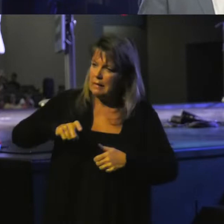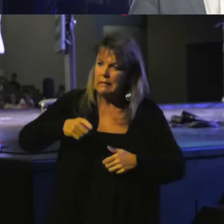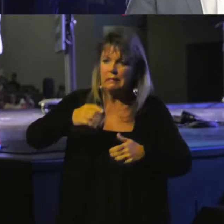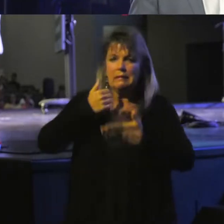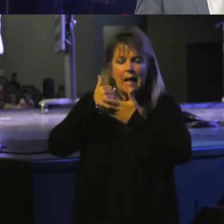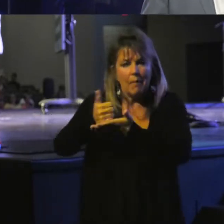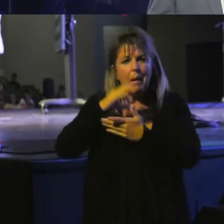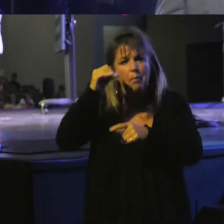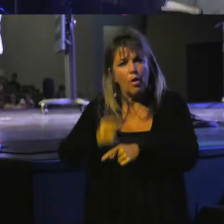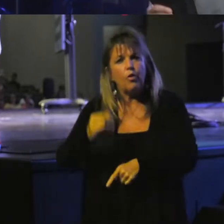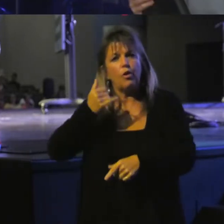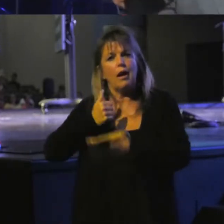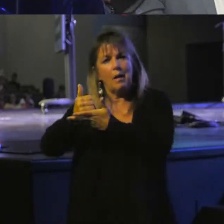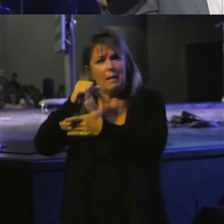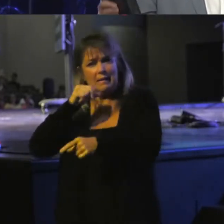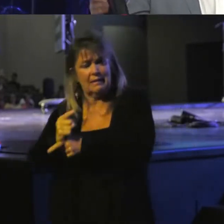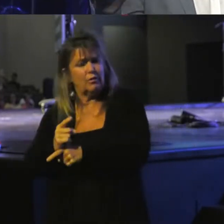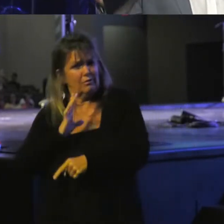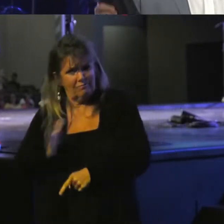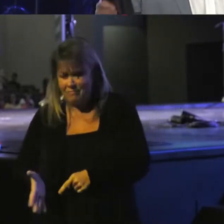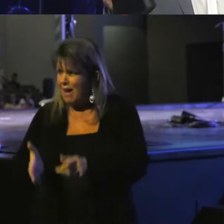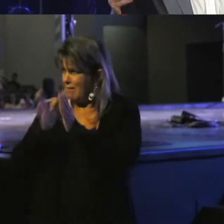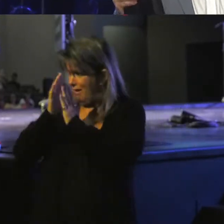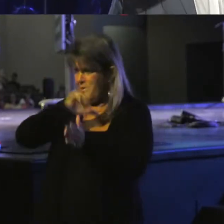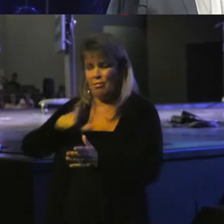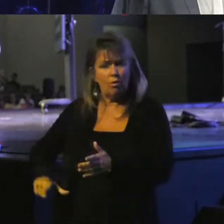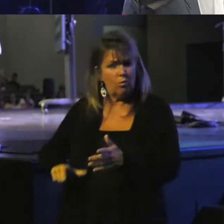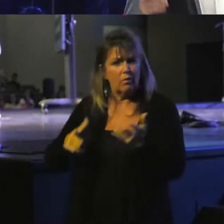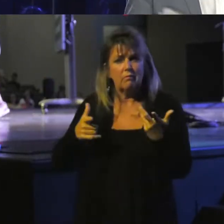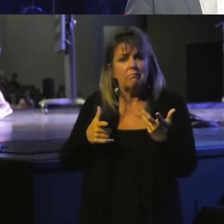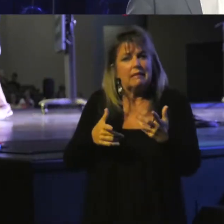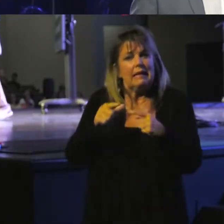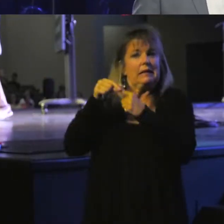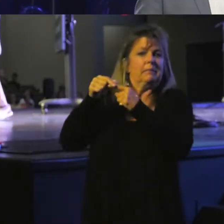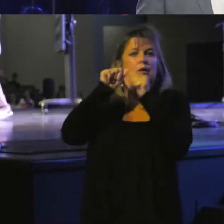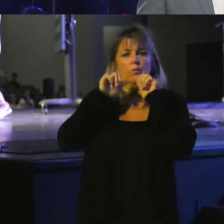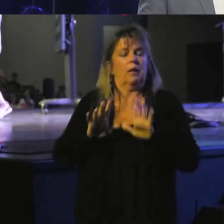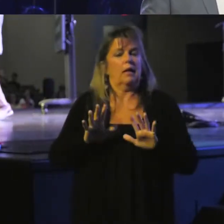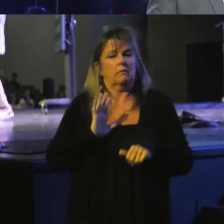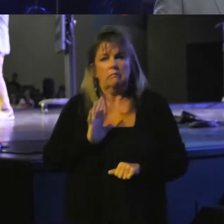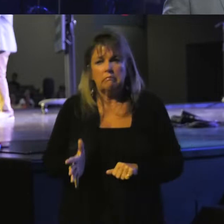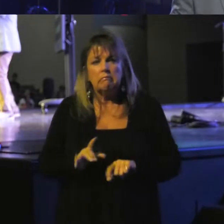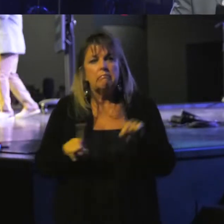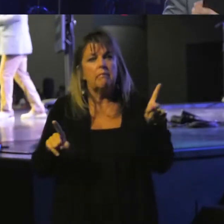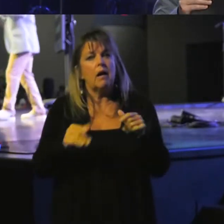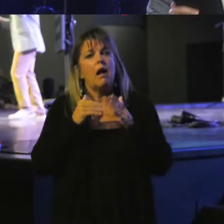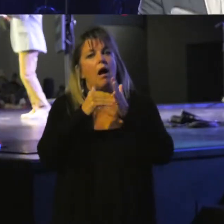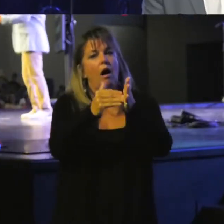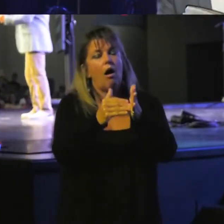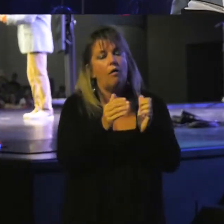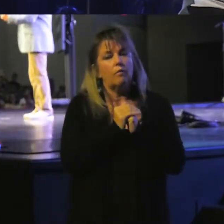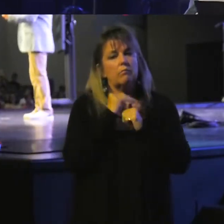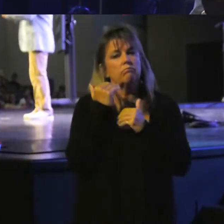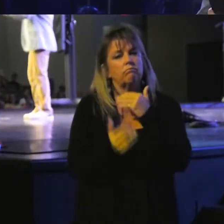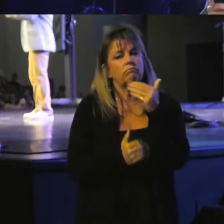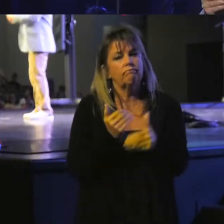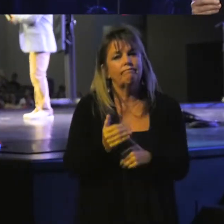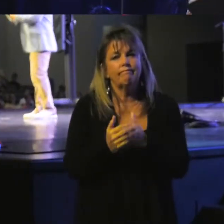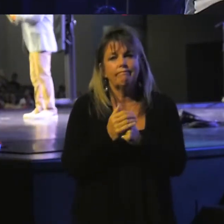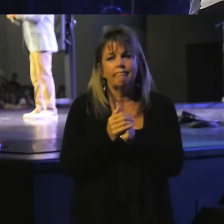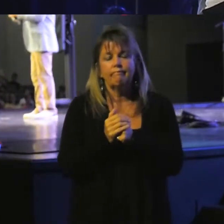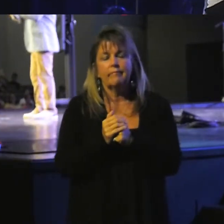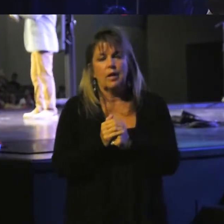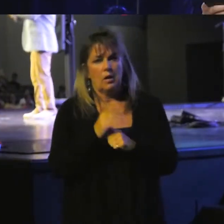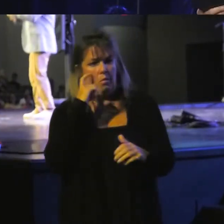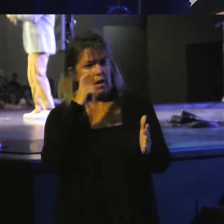brother. Help my sister. And there's nothing wrong with asking the Lord for a special blessing. But often when we walk through those times, we begin